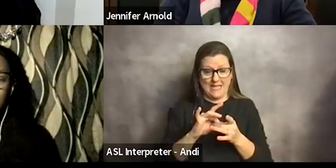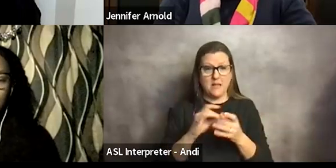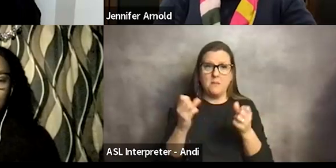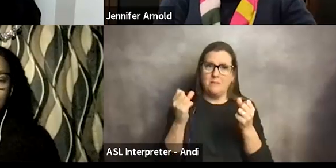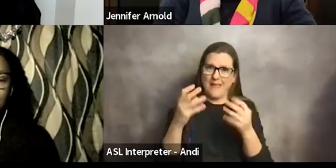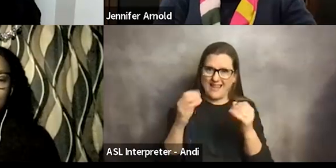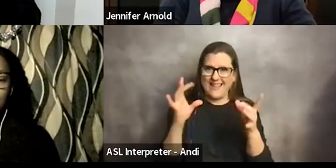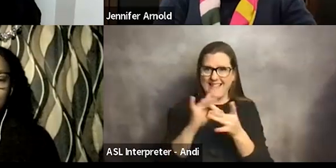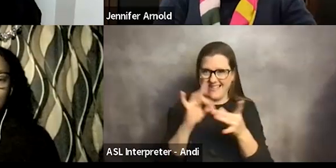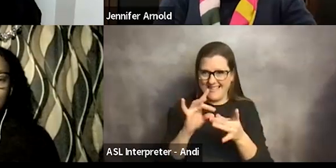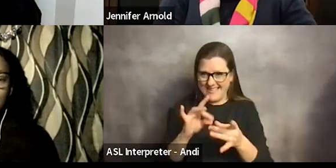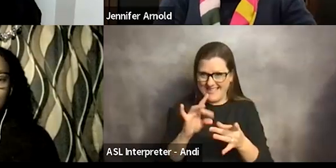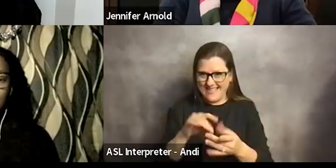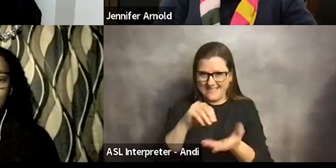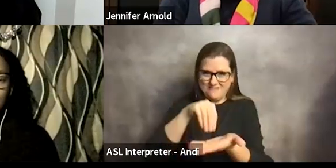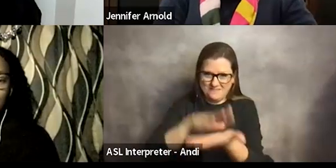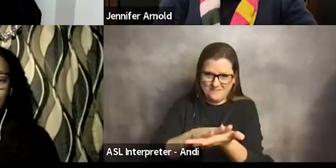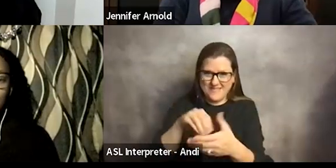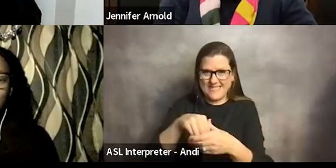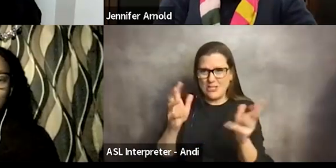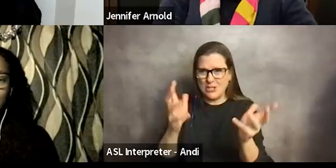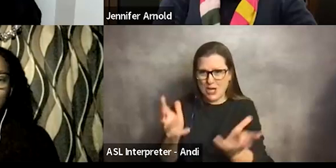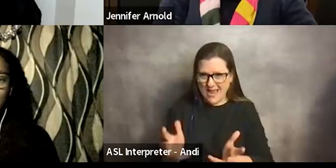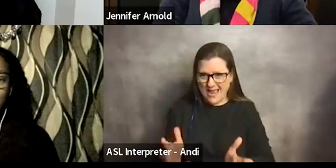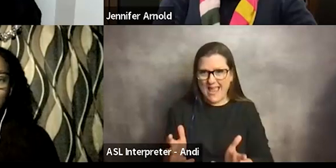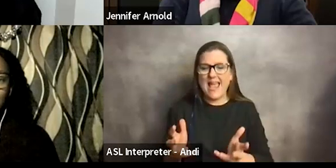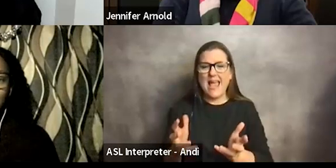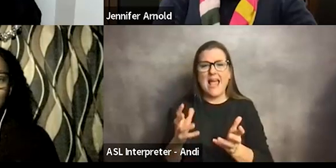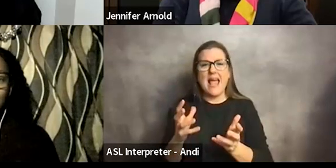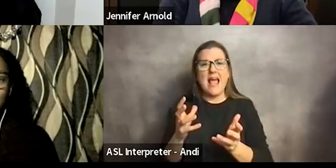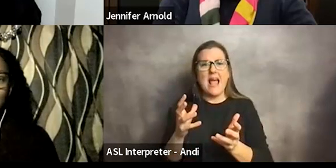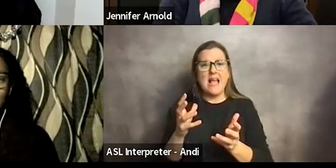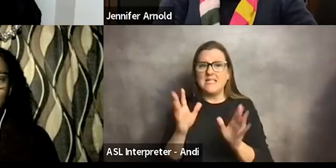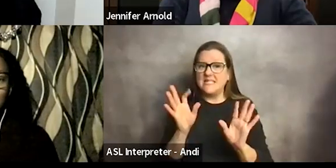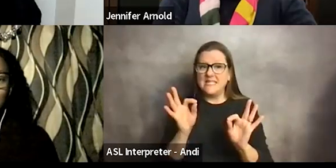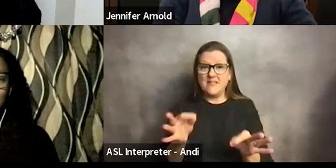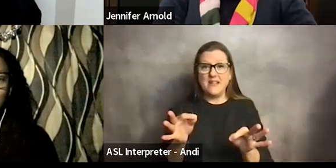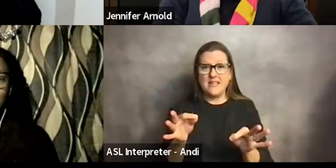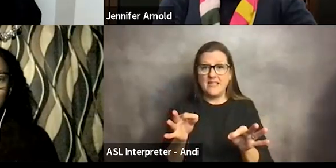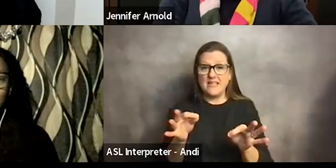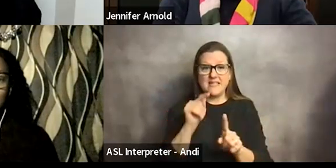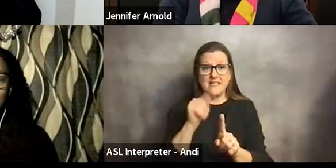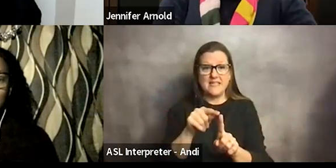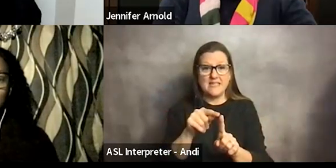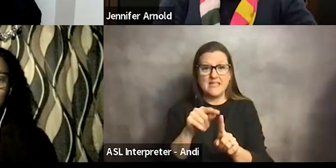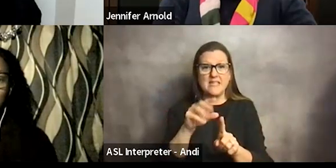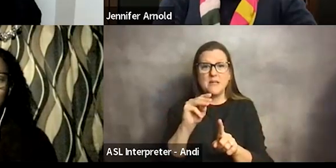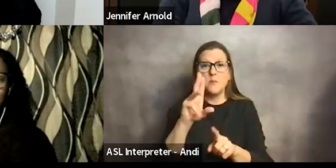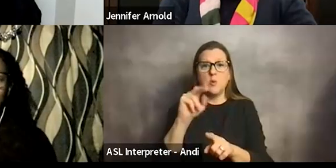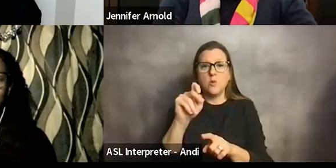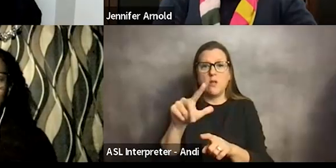links that we've put in the chat and direct you definitely to the Mutual Mentorship